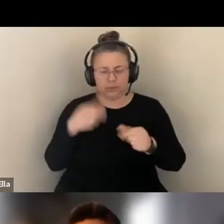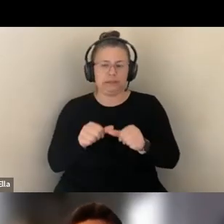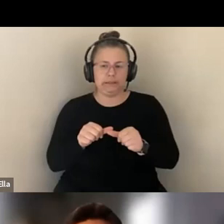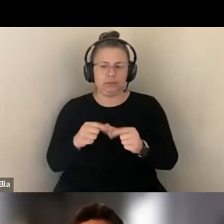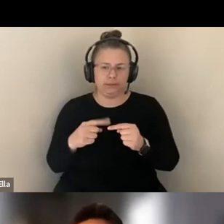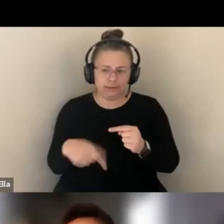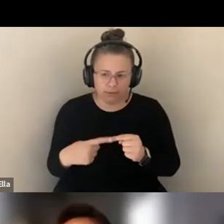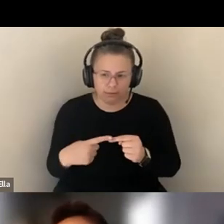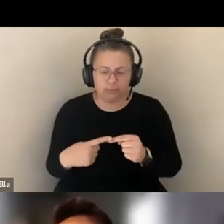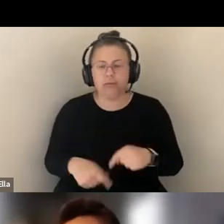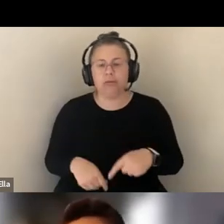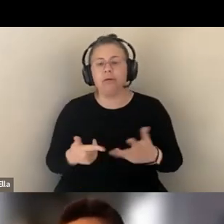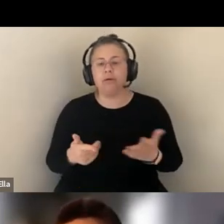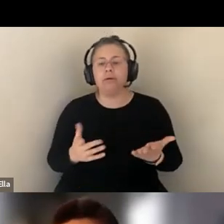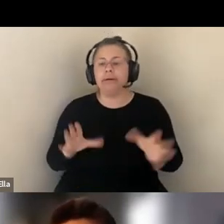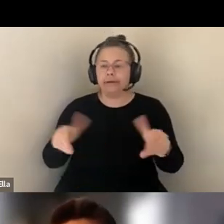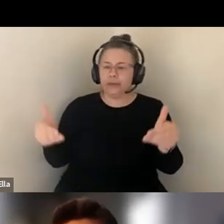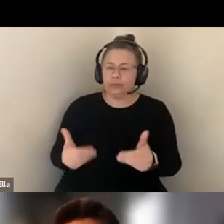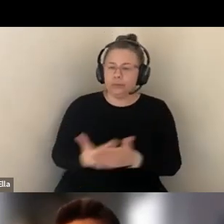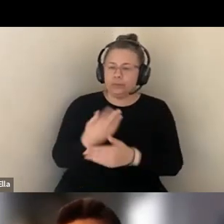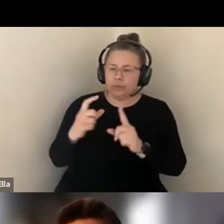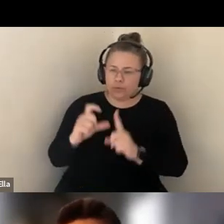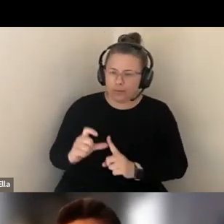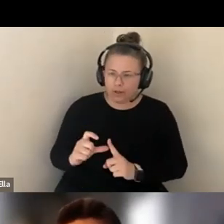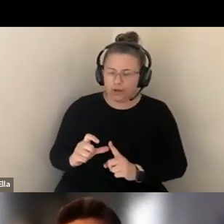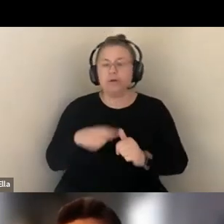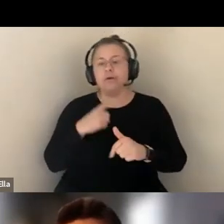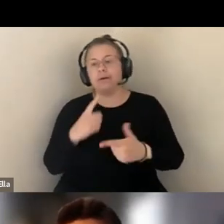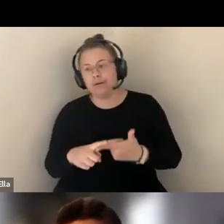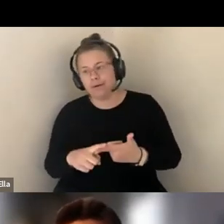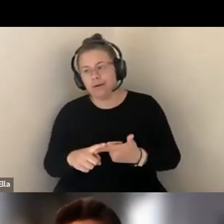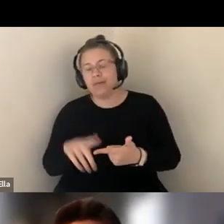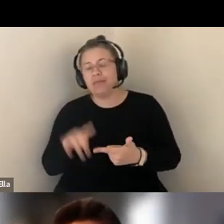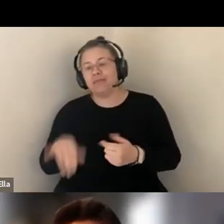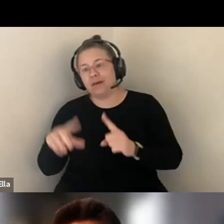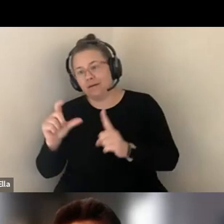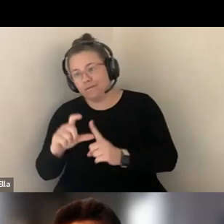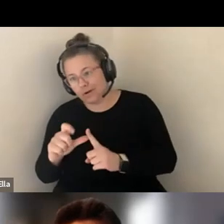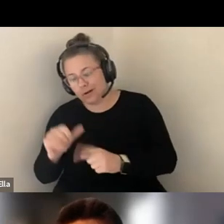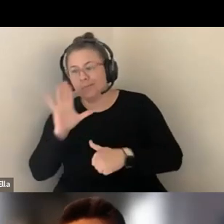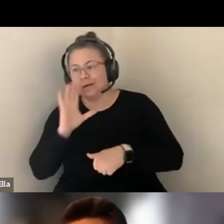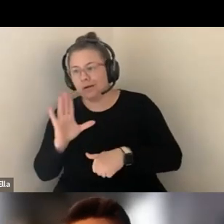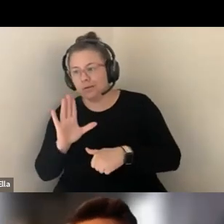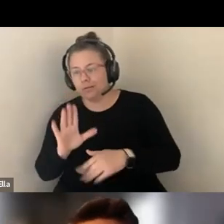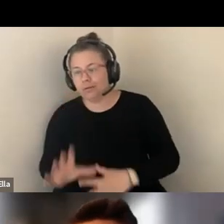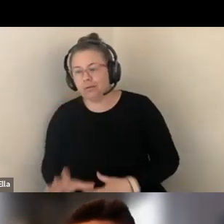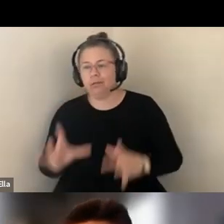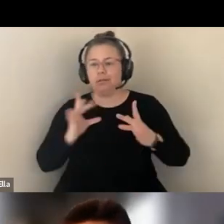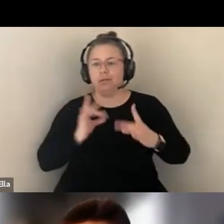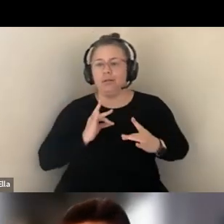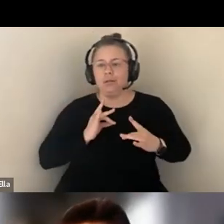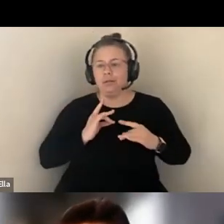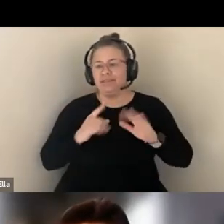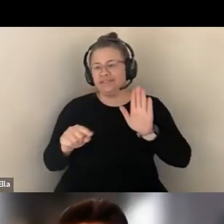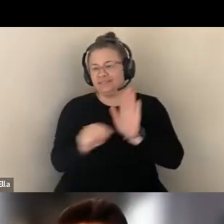INTRODUCING NEW VOCABULARY THAT OFTEN THEN ACTUALLY TAKES ON THE STIGMA OF THE TERM THAT WAS DISCARDED AND THAT'S KIND OF A CHALLENGING AND ONGOING